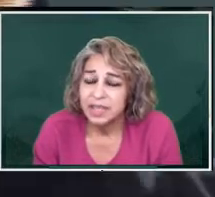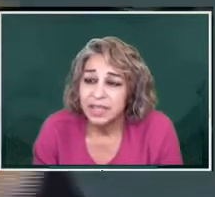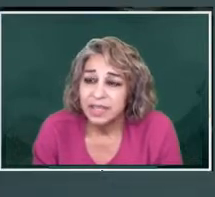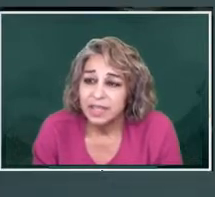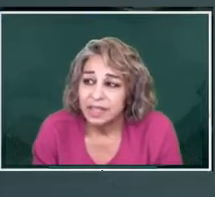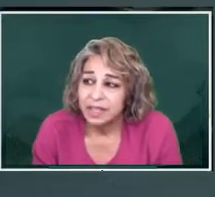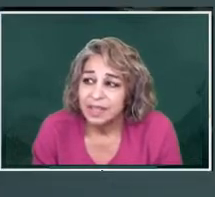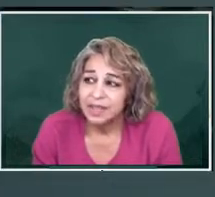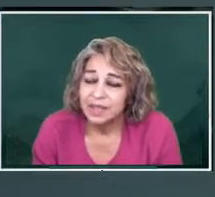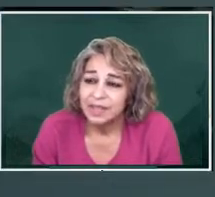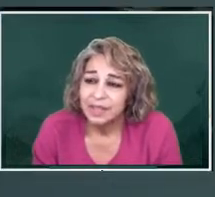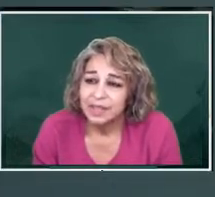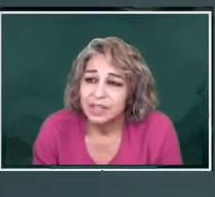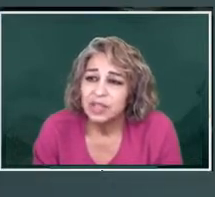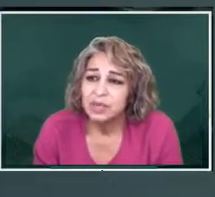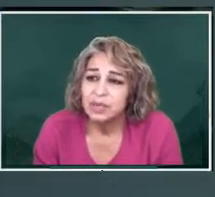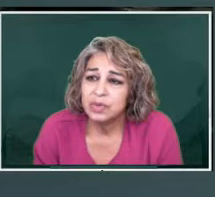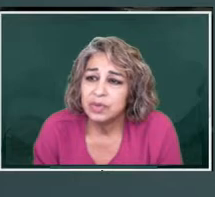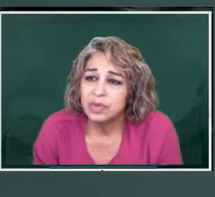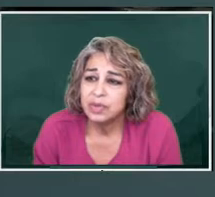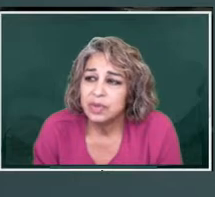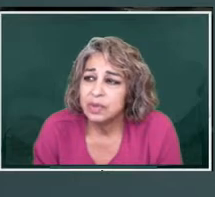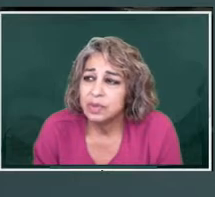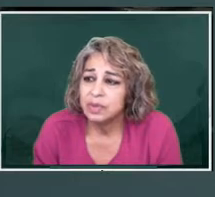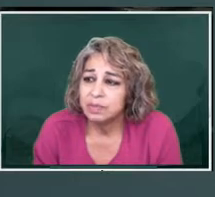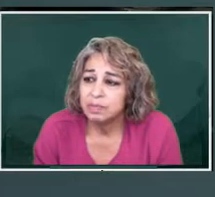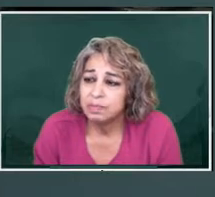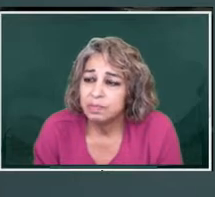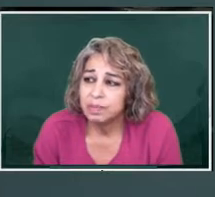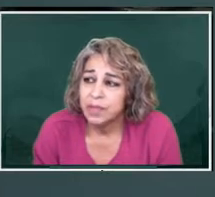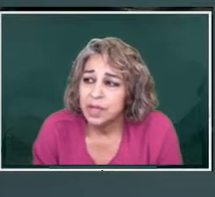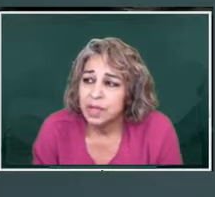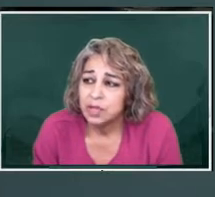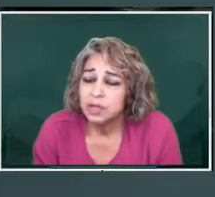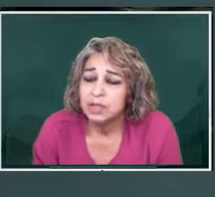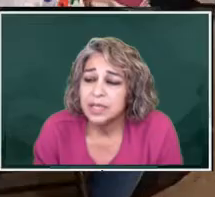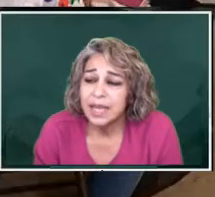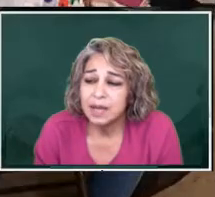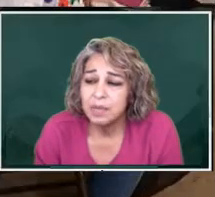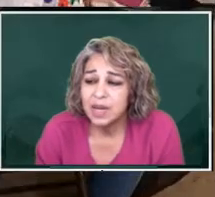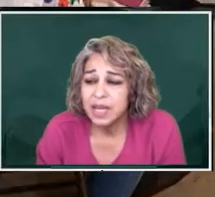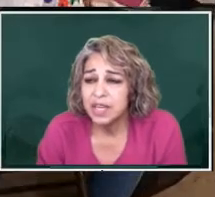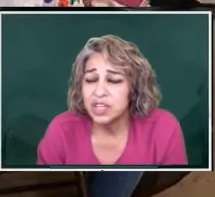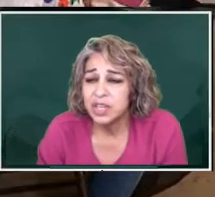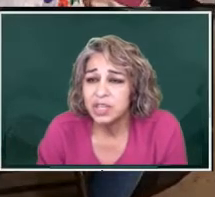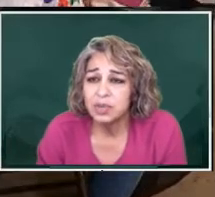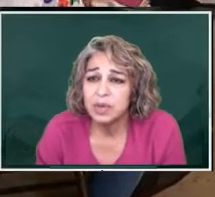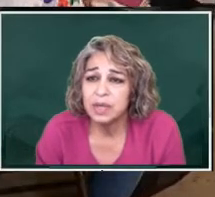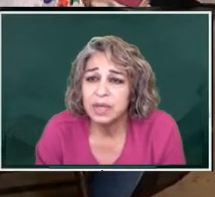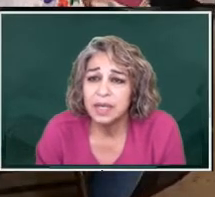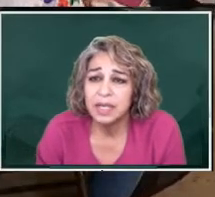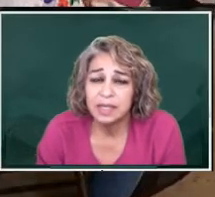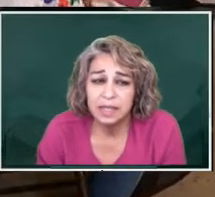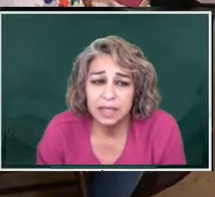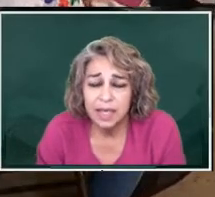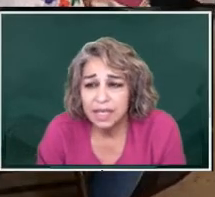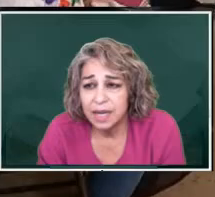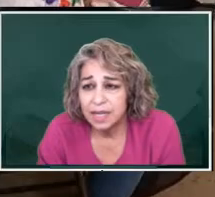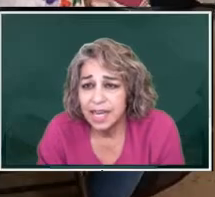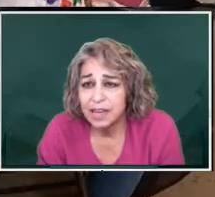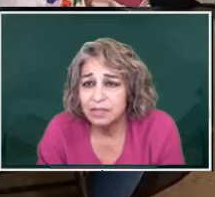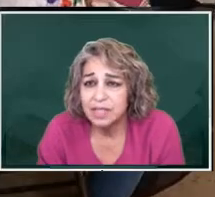to, to, to take communication to little